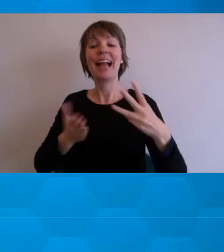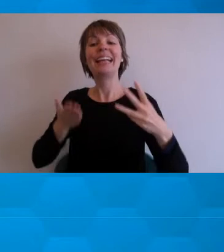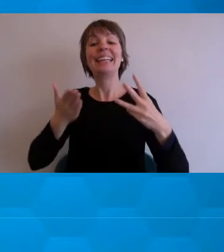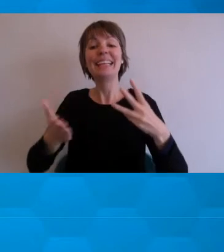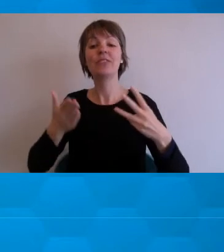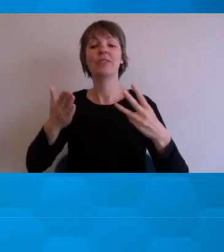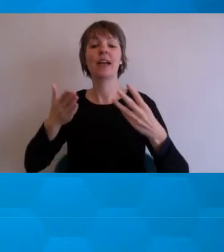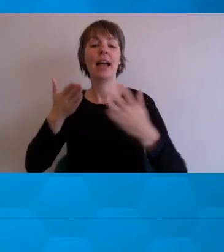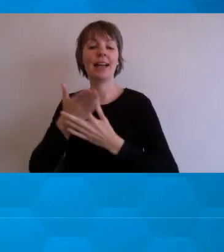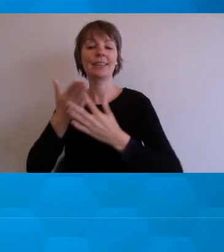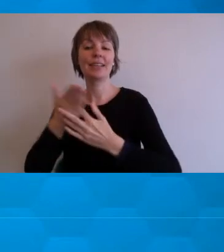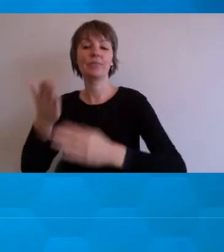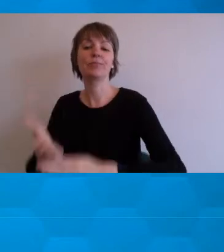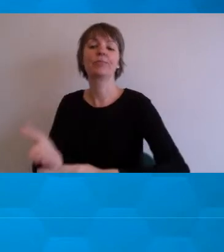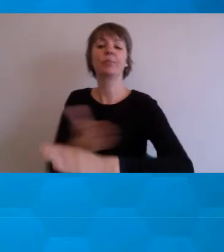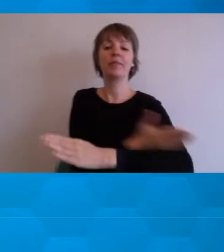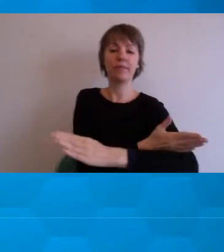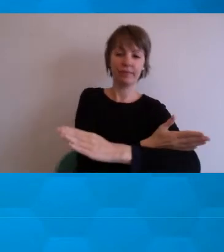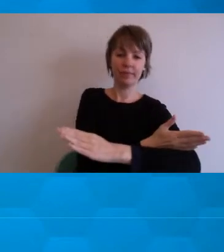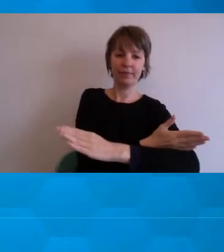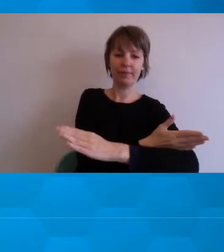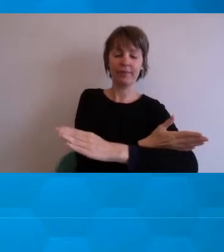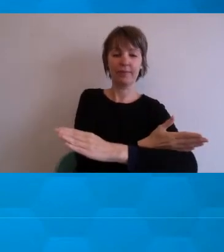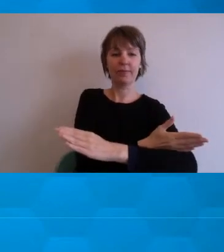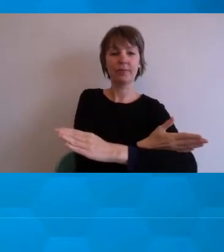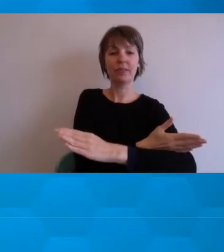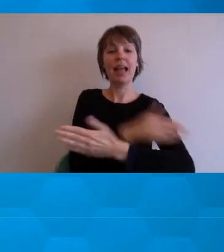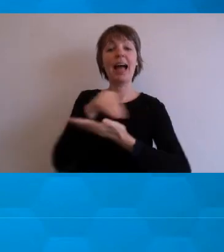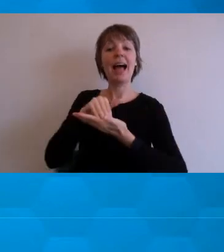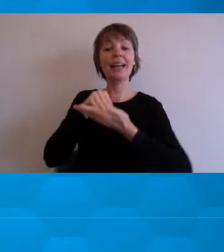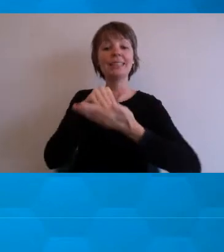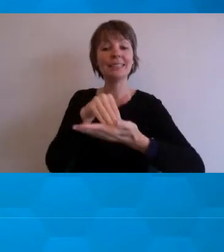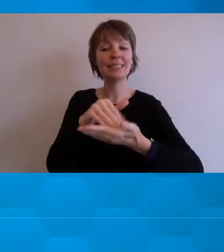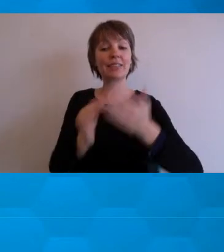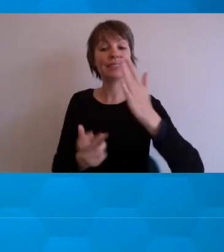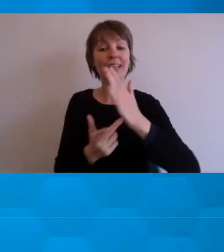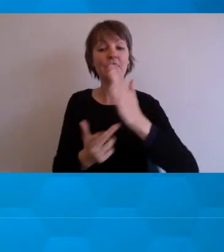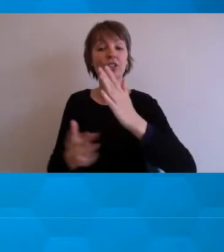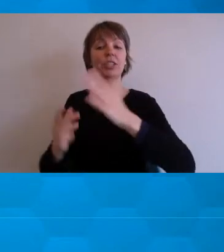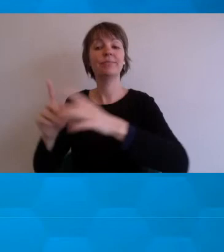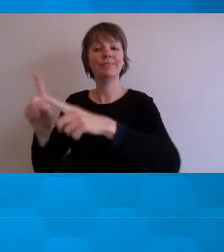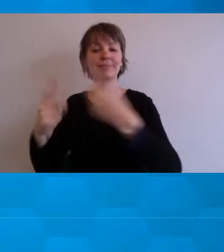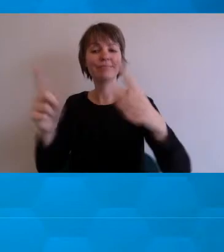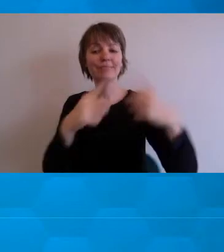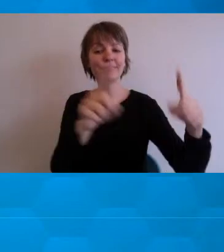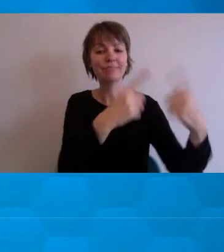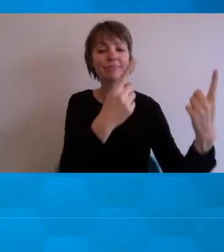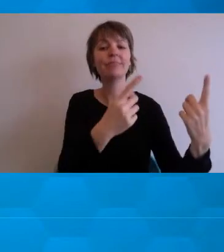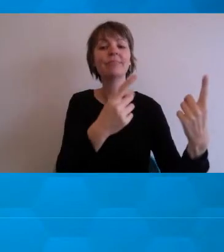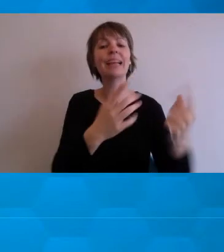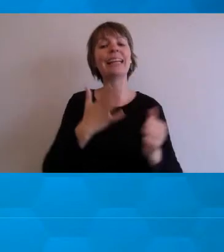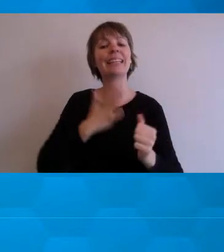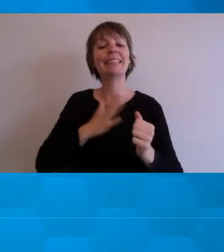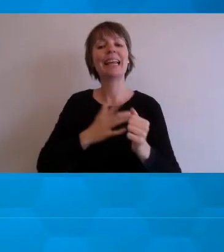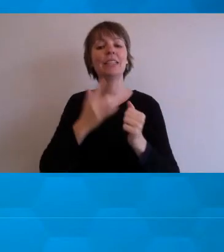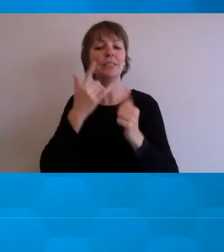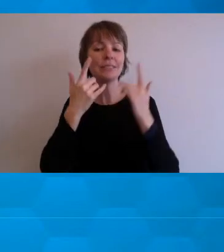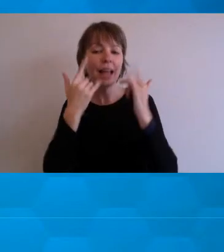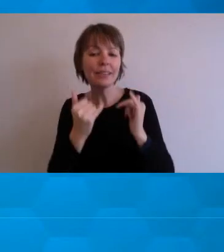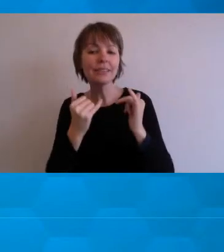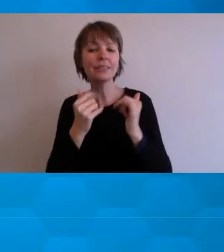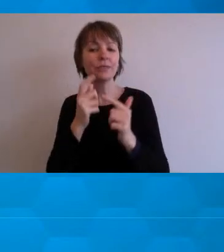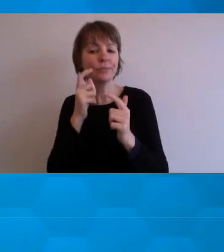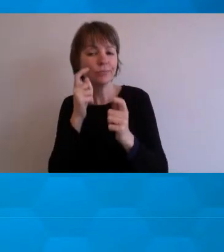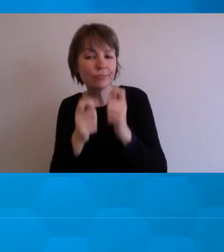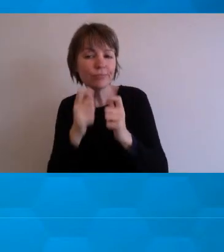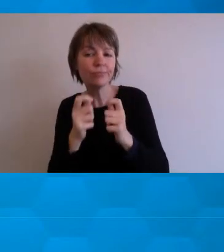Assistive technologies behave differently in different environments. So, students do need a trial run. They will need to test